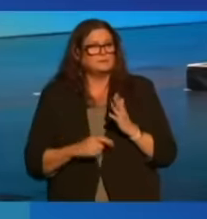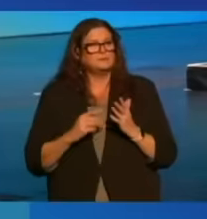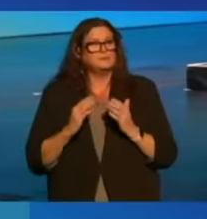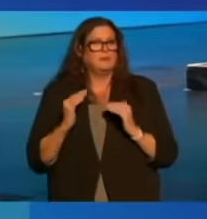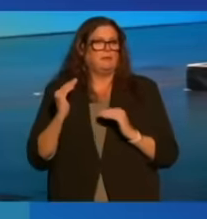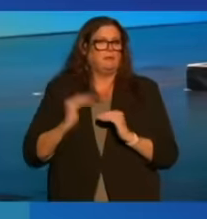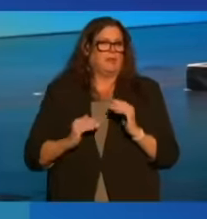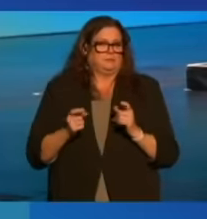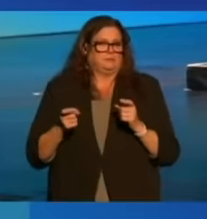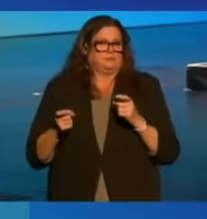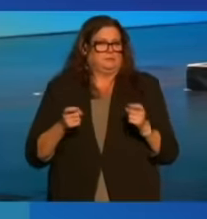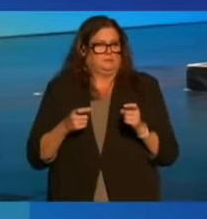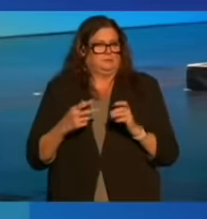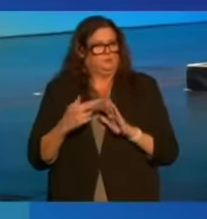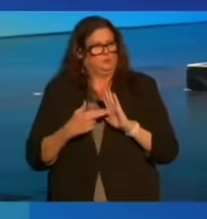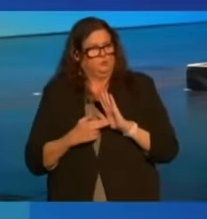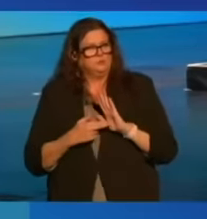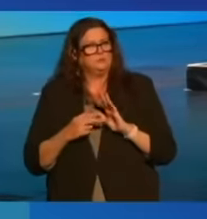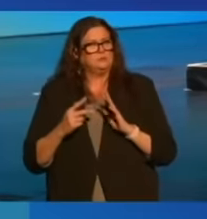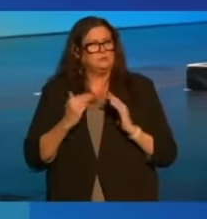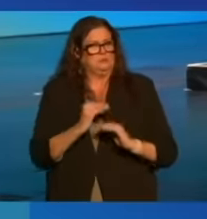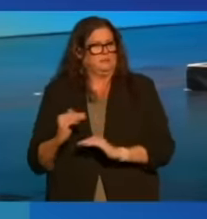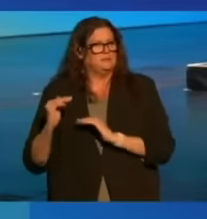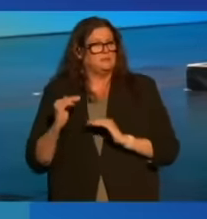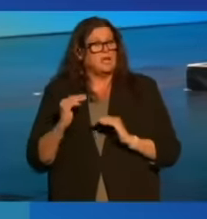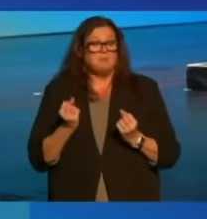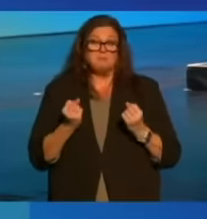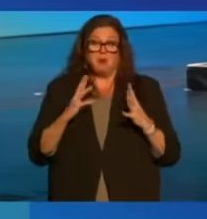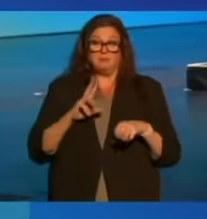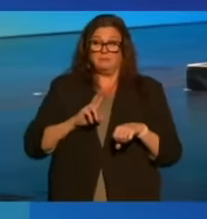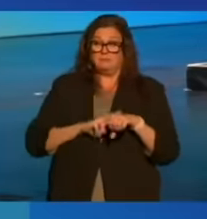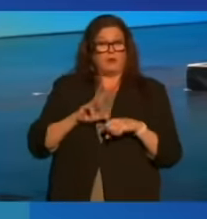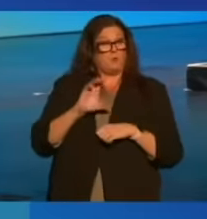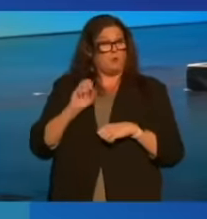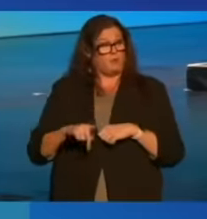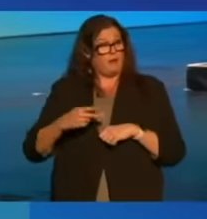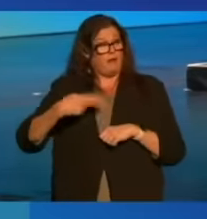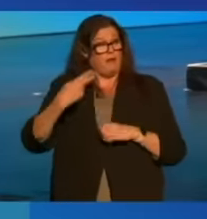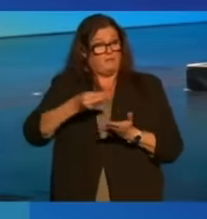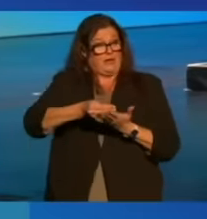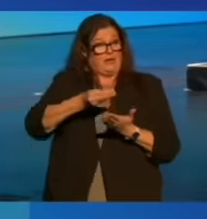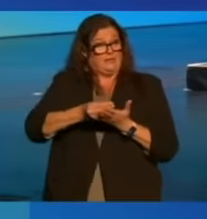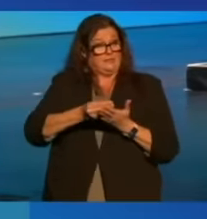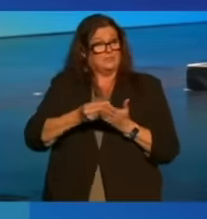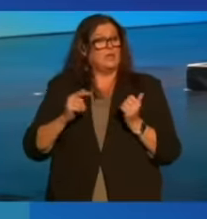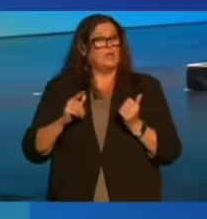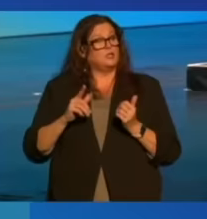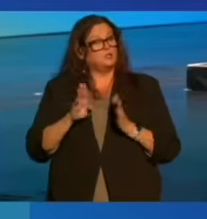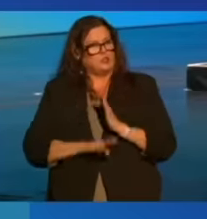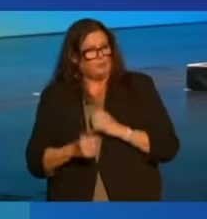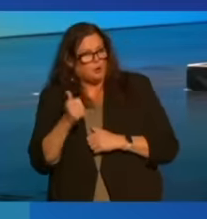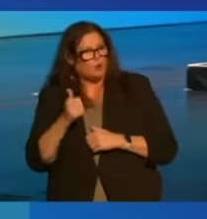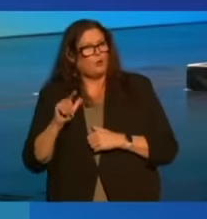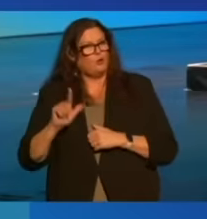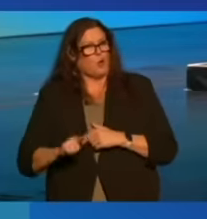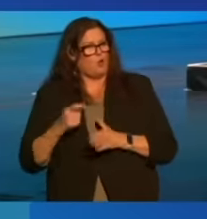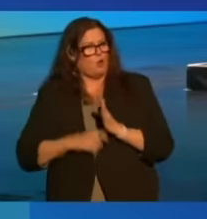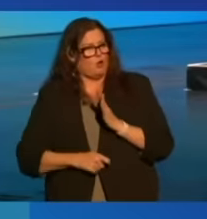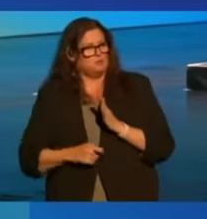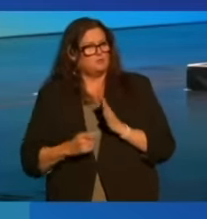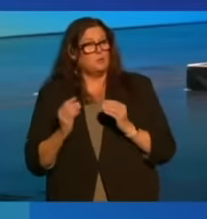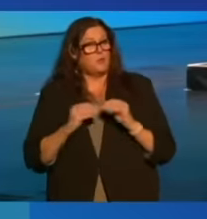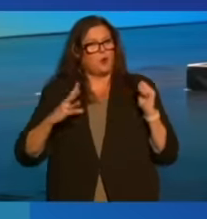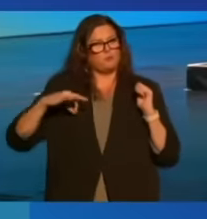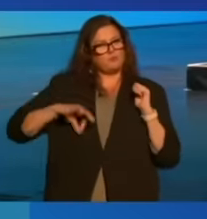regulatory constraints. Because for multinational corporations and high finance, that meant lower costs, higher